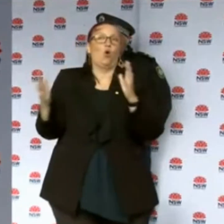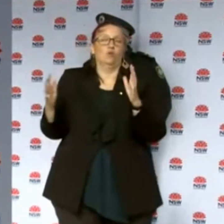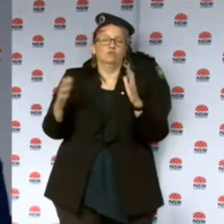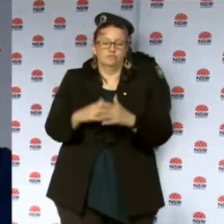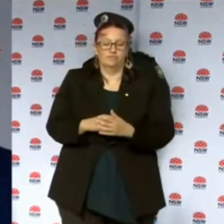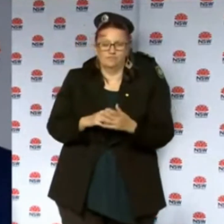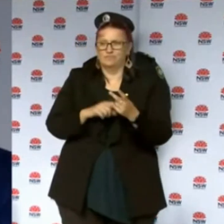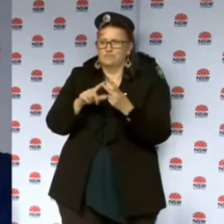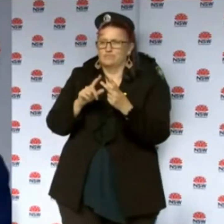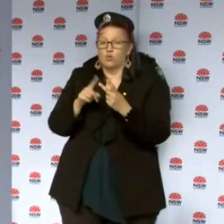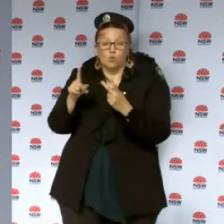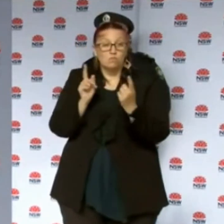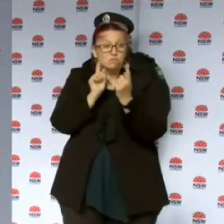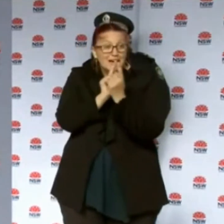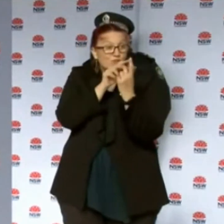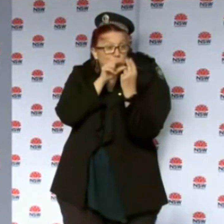the nature of the contact,